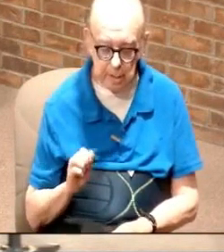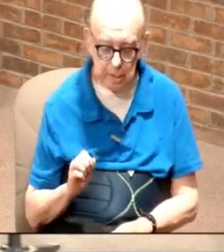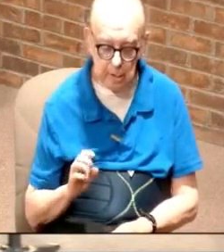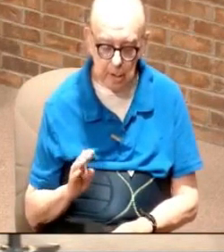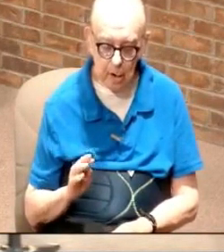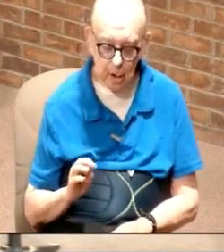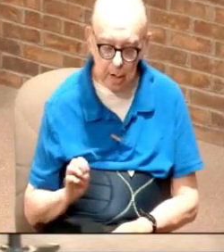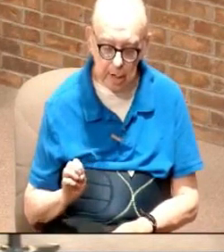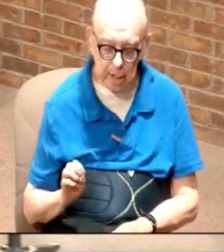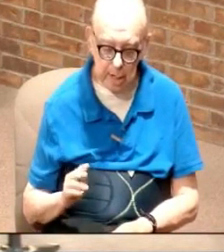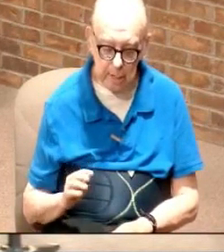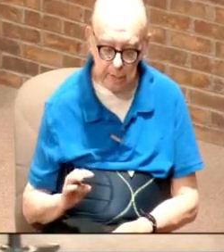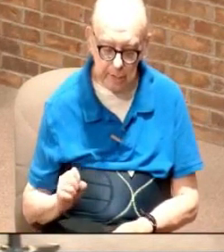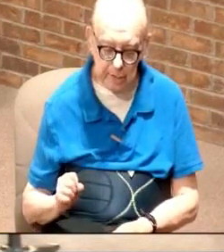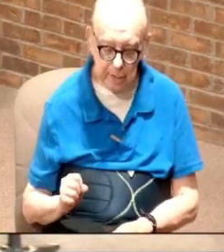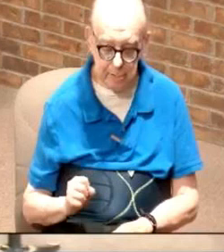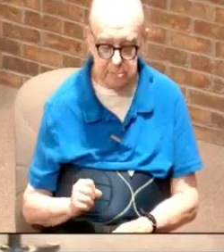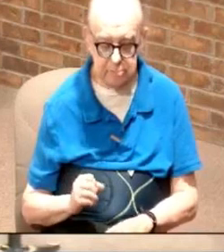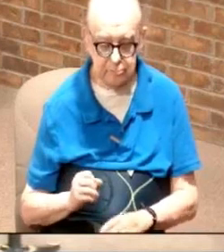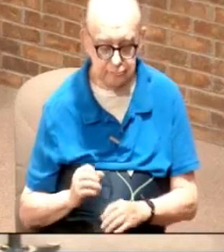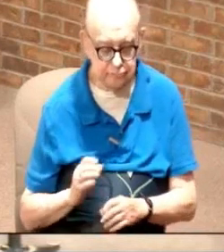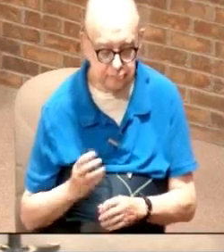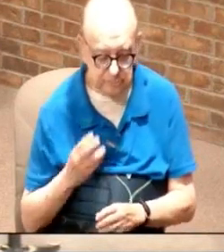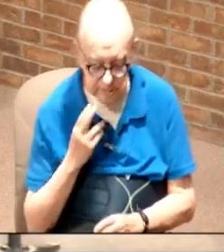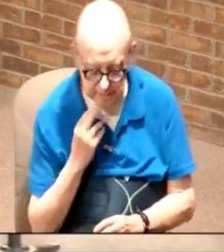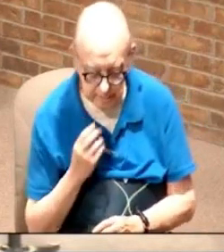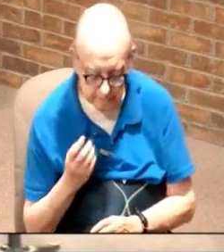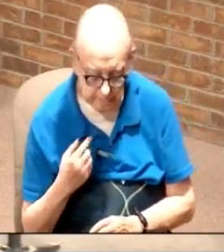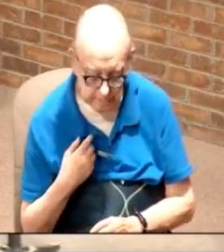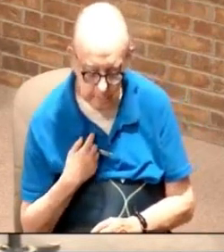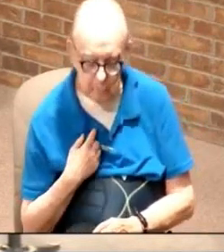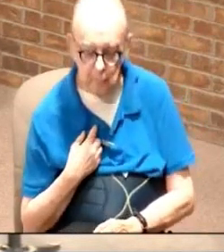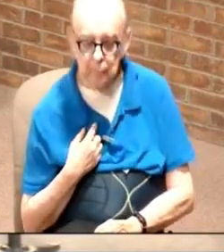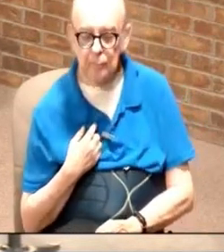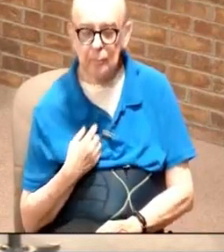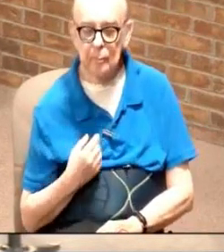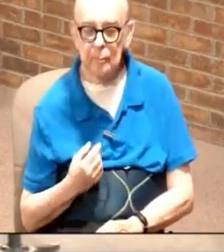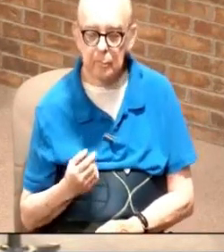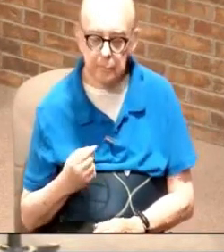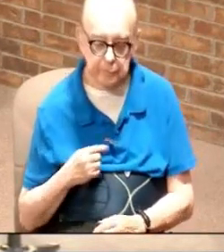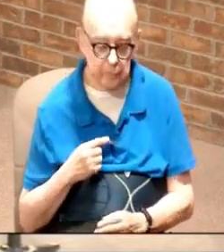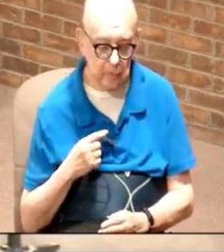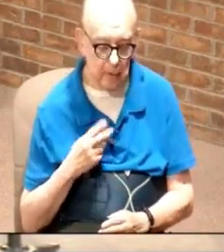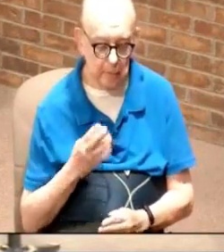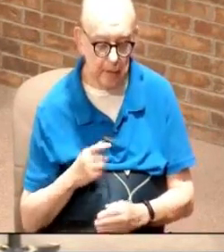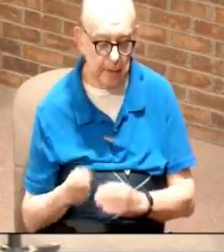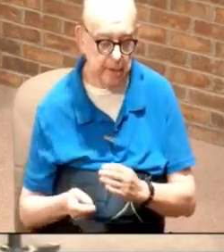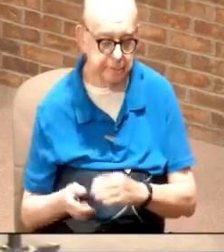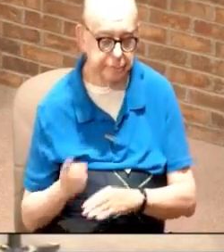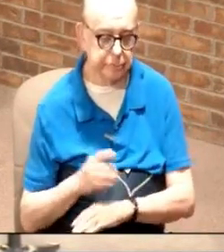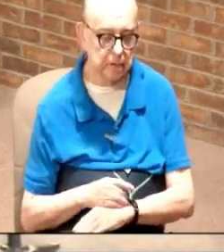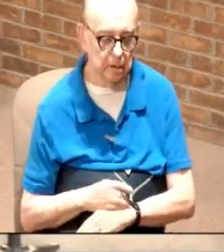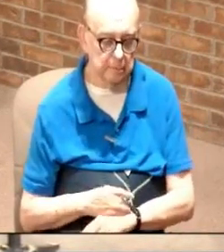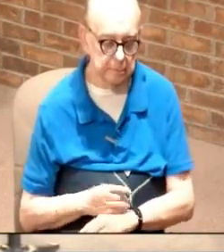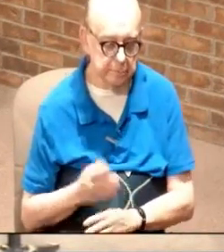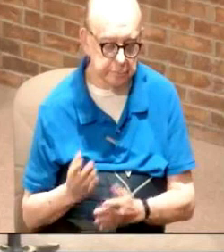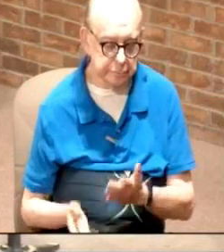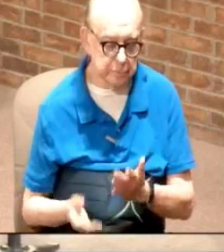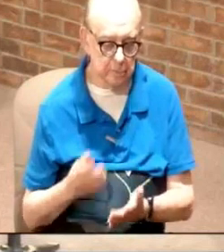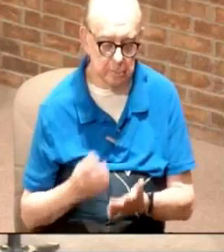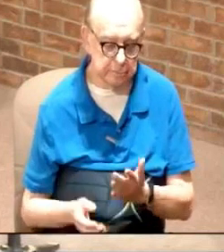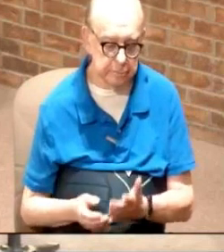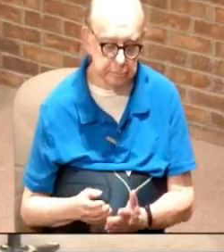energy I would honestly I would by the end of the day I probably